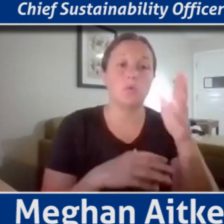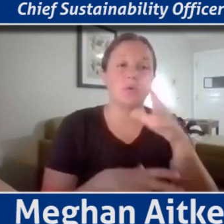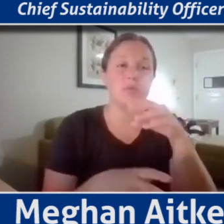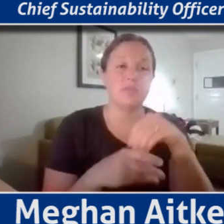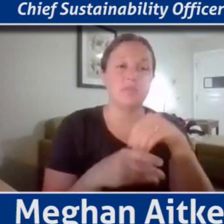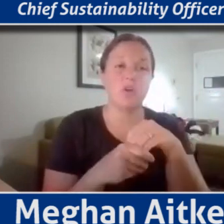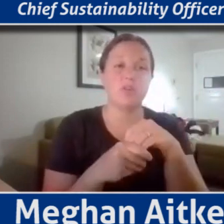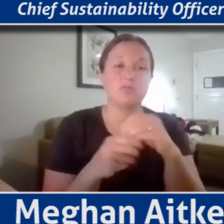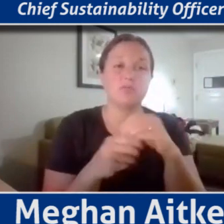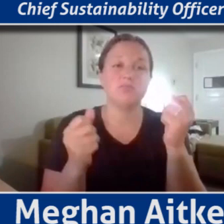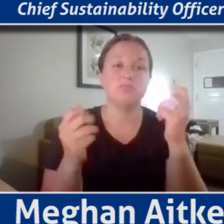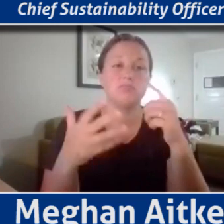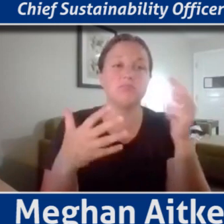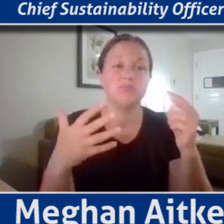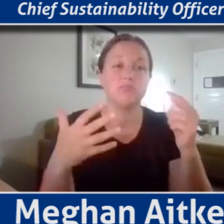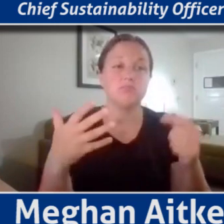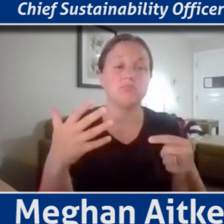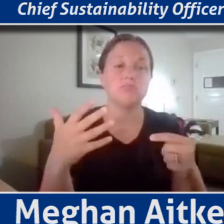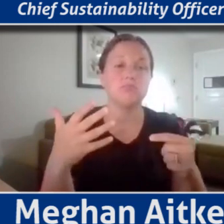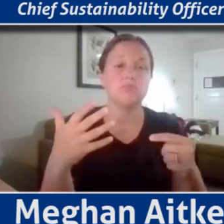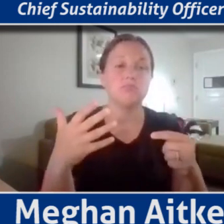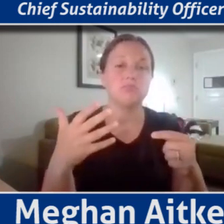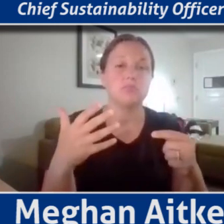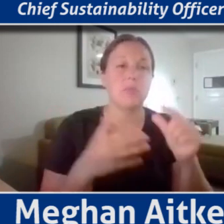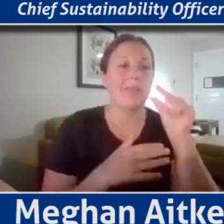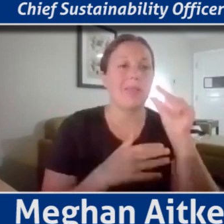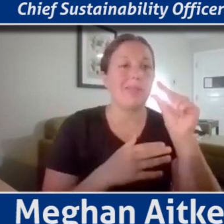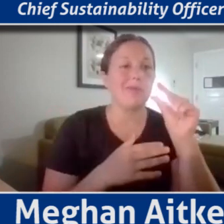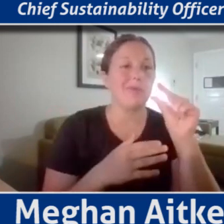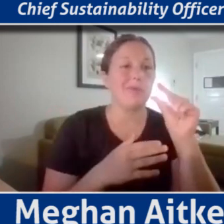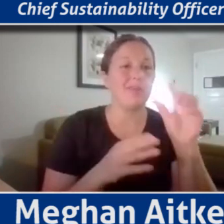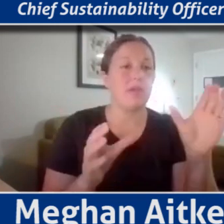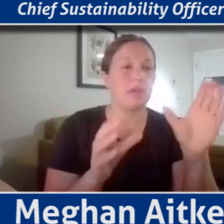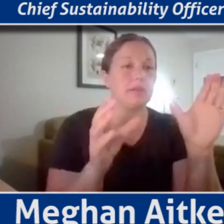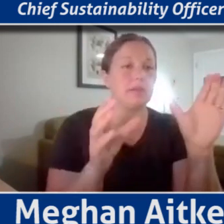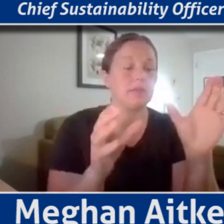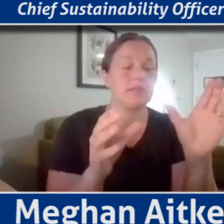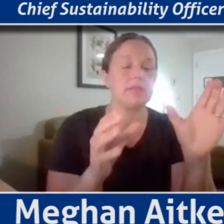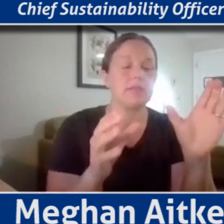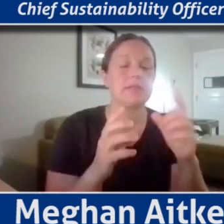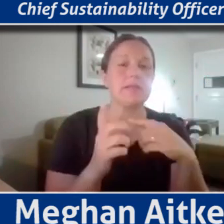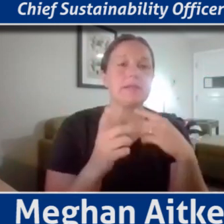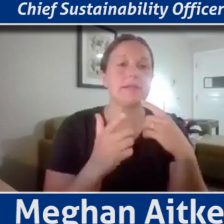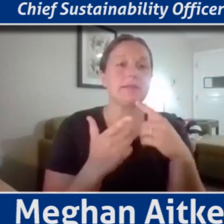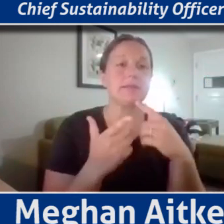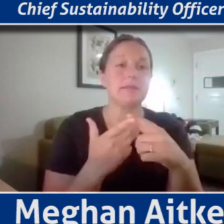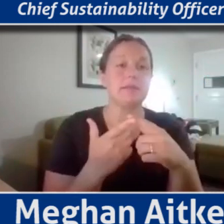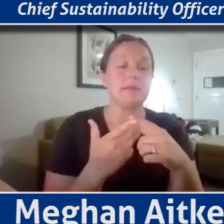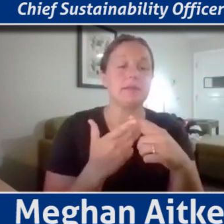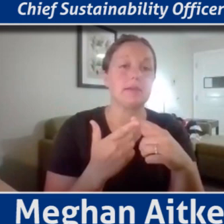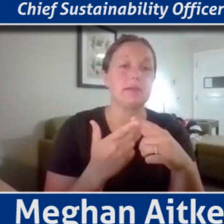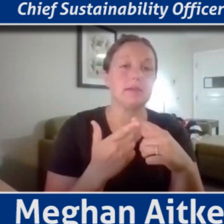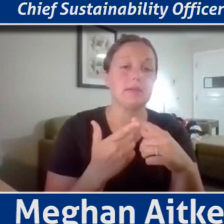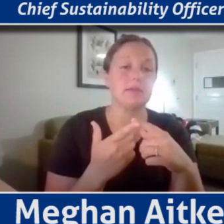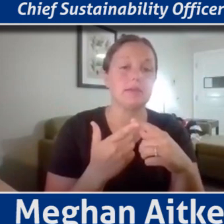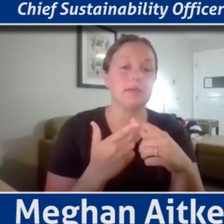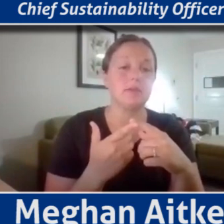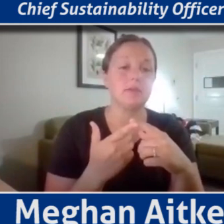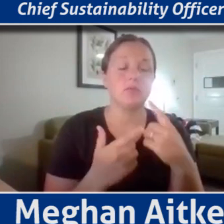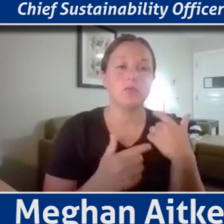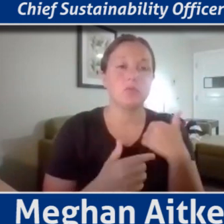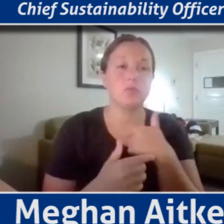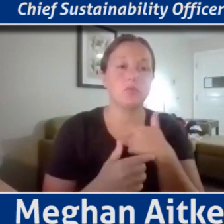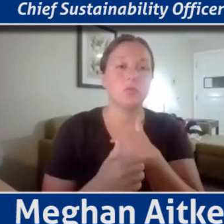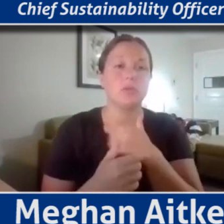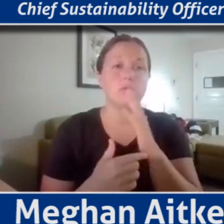some, we're going to have just a little bit of activity. And then the last, you know, that we're supporting efforts that do that. We know we don't do